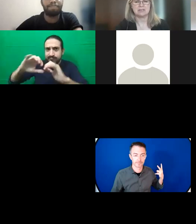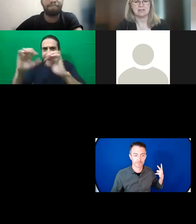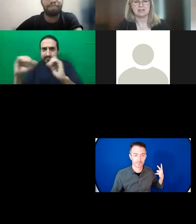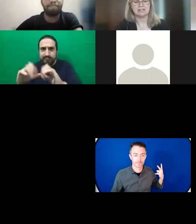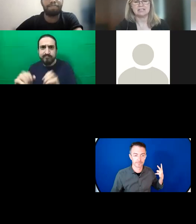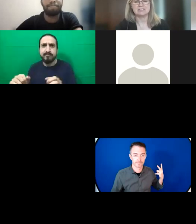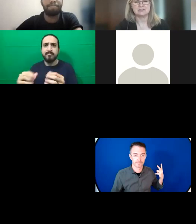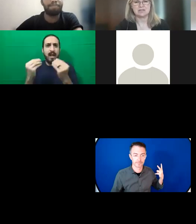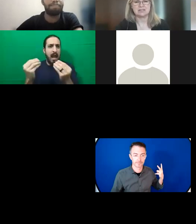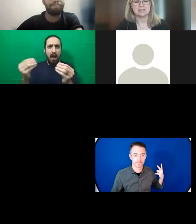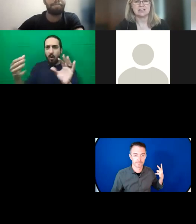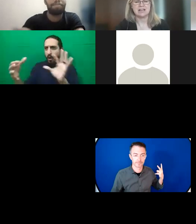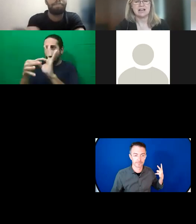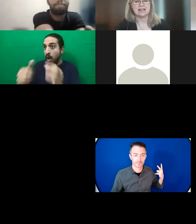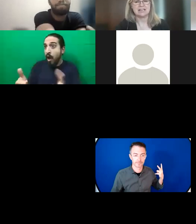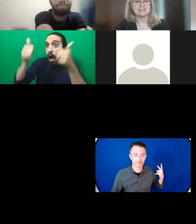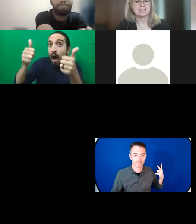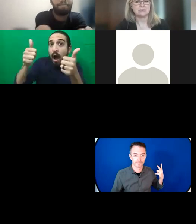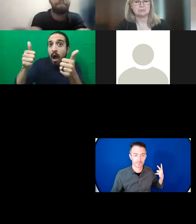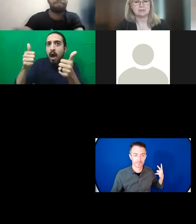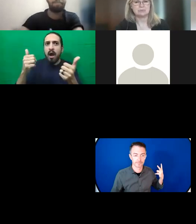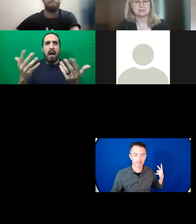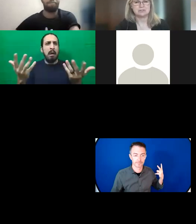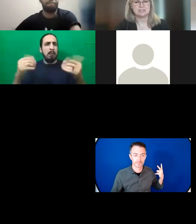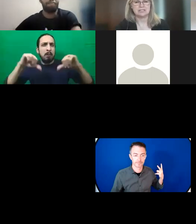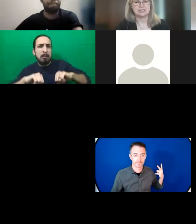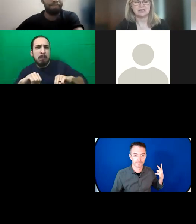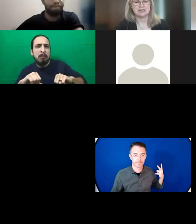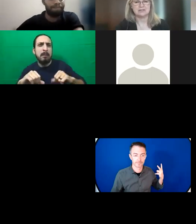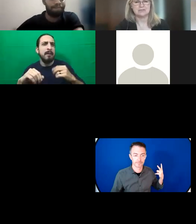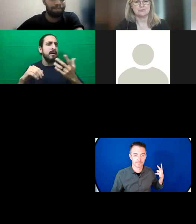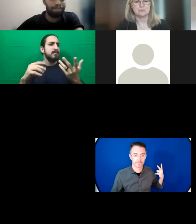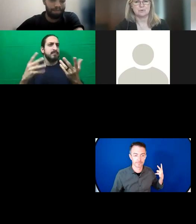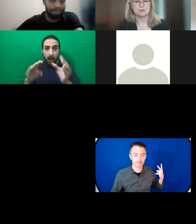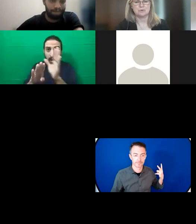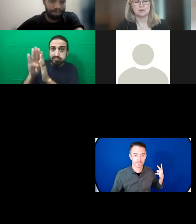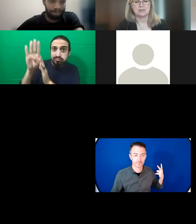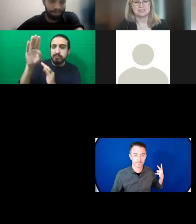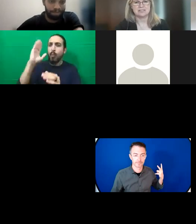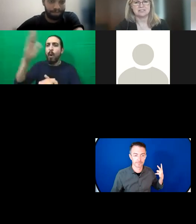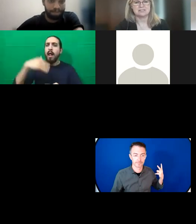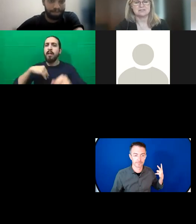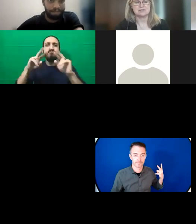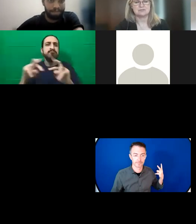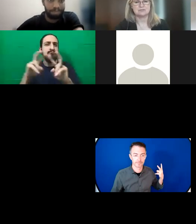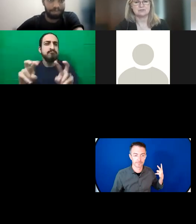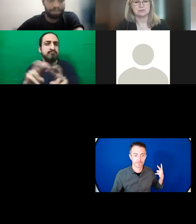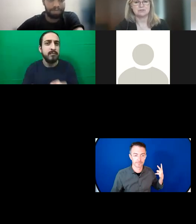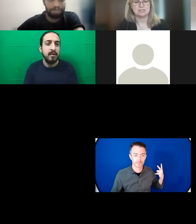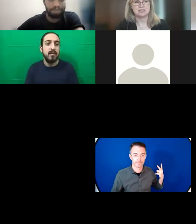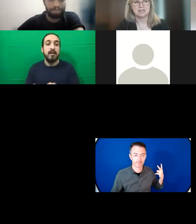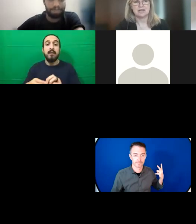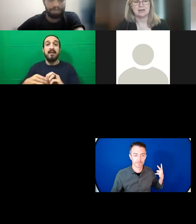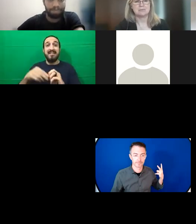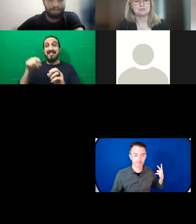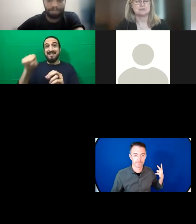might be a need to strengthen and again that would be an opportunity for organisations to contribute